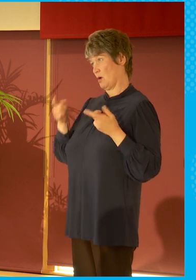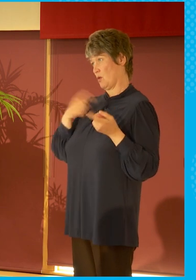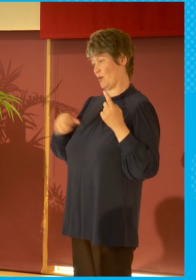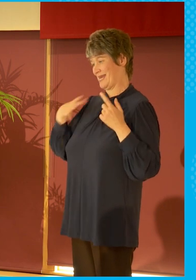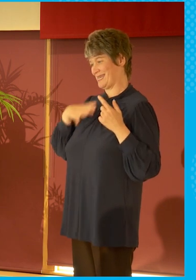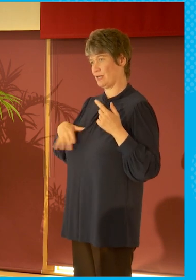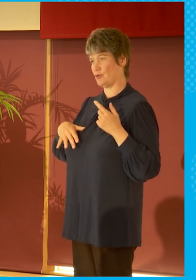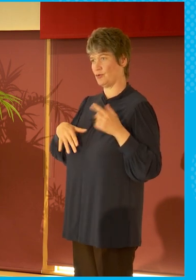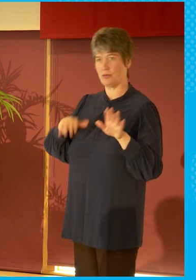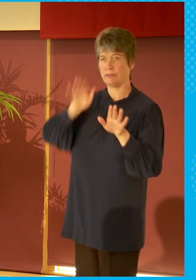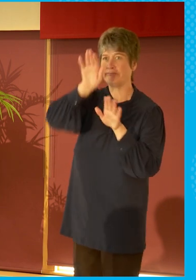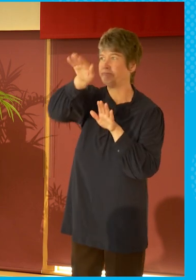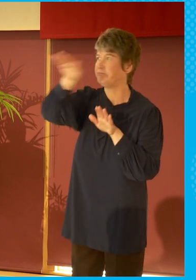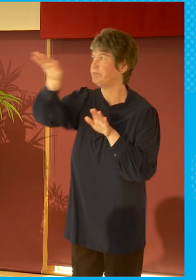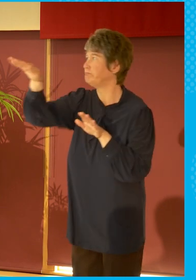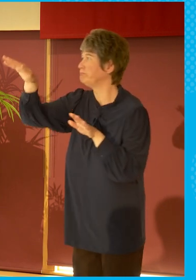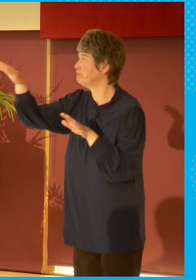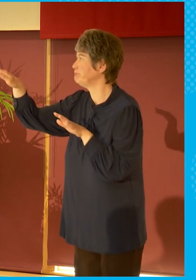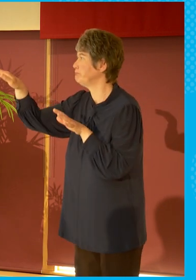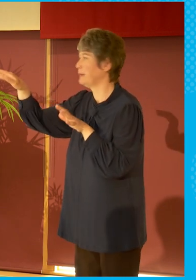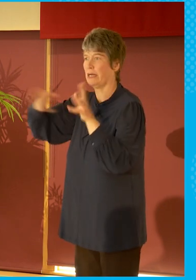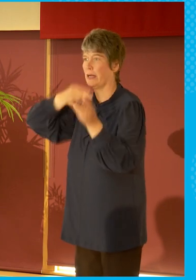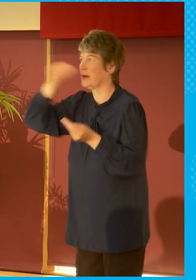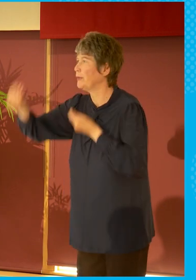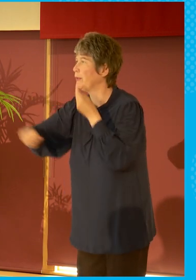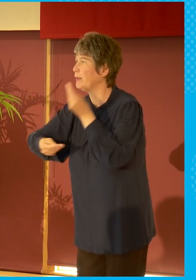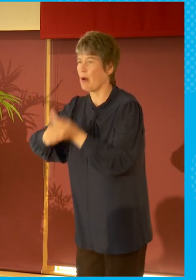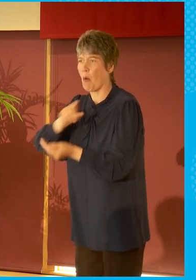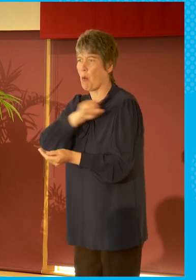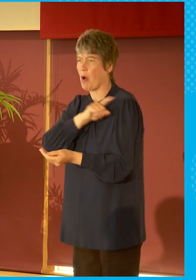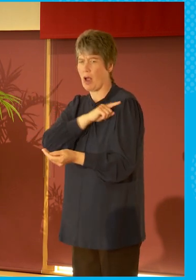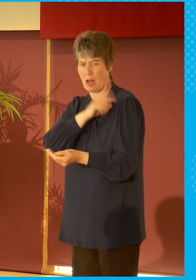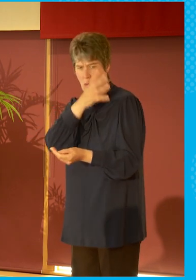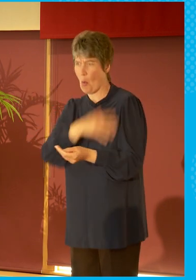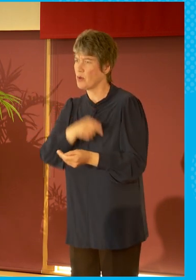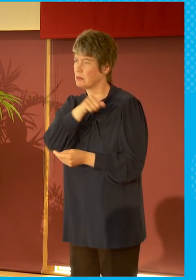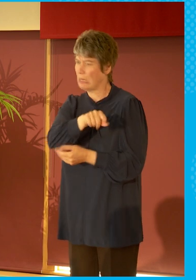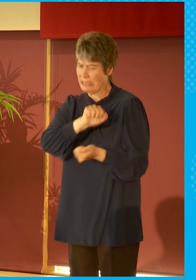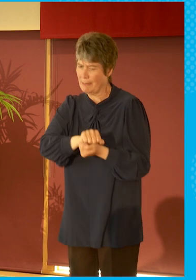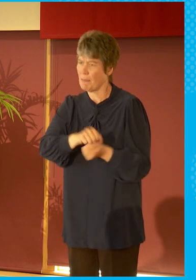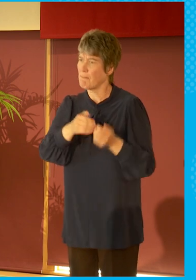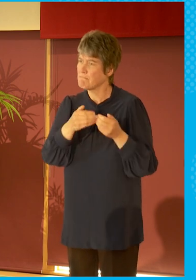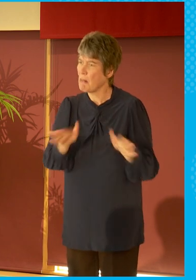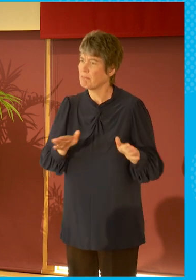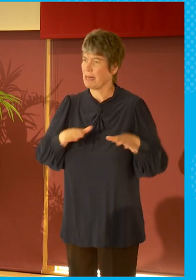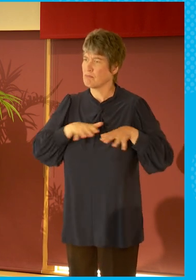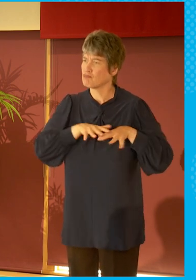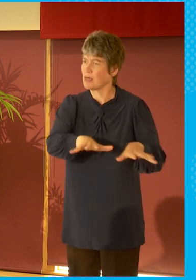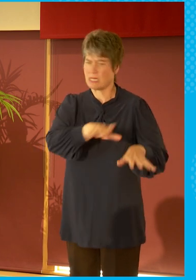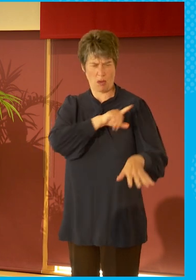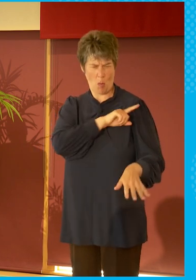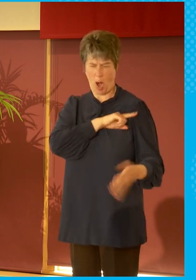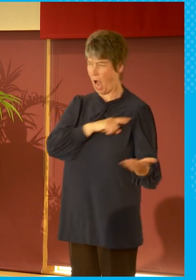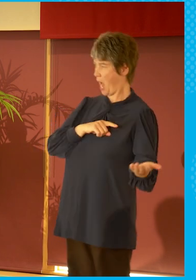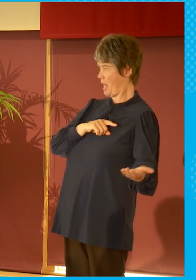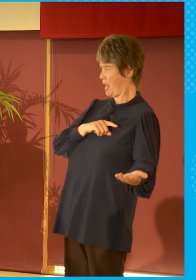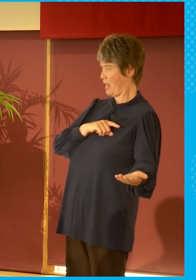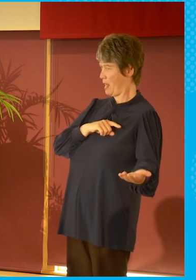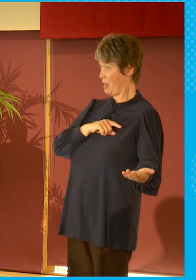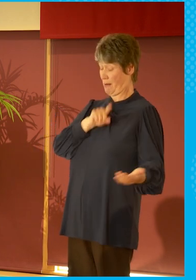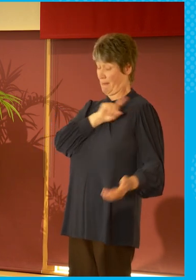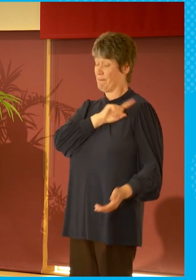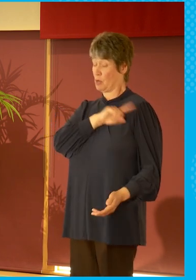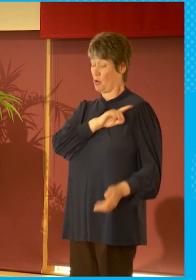explain to people why we want something that's public, something that supports the variety of cultural